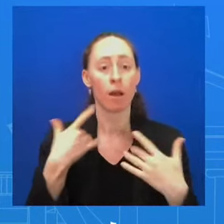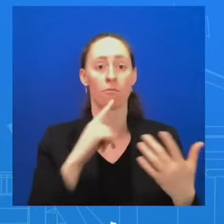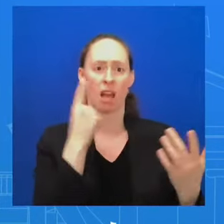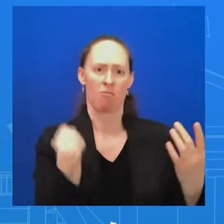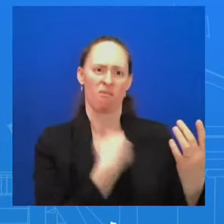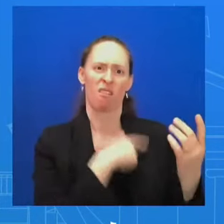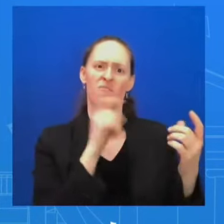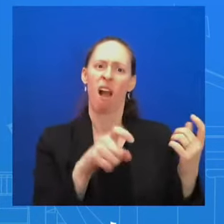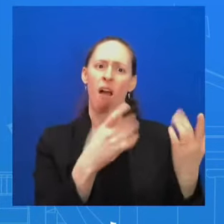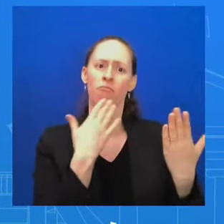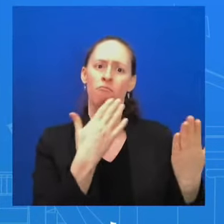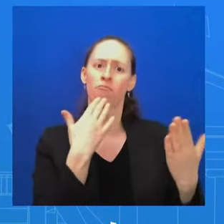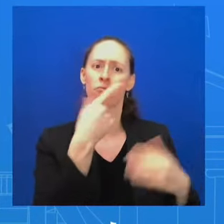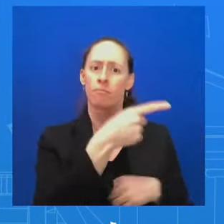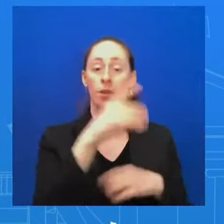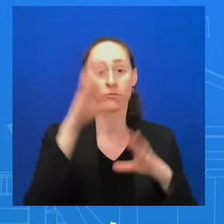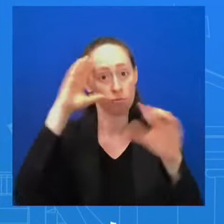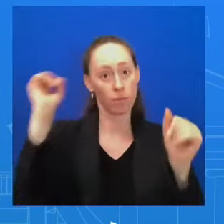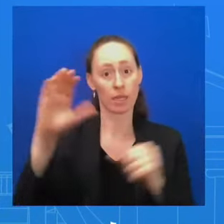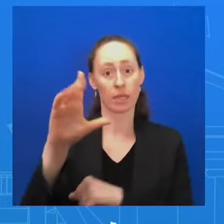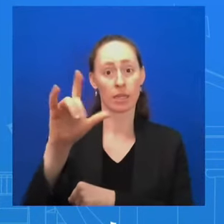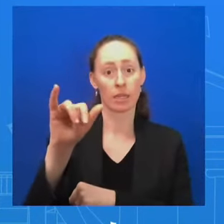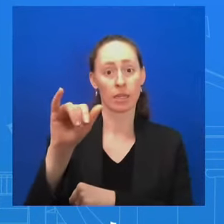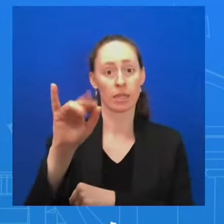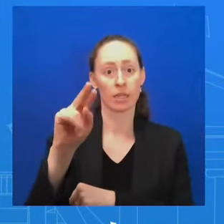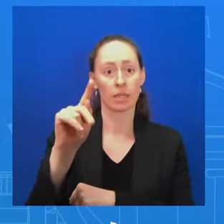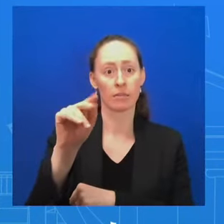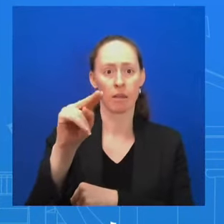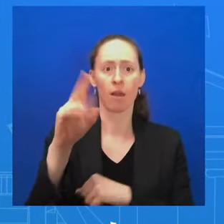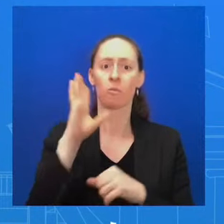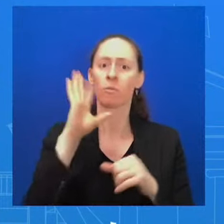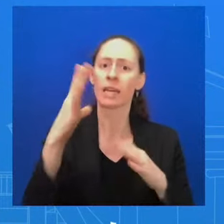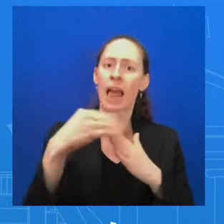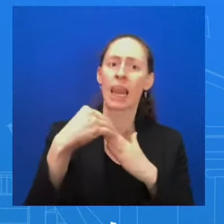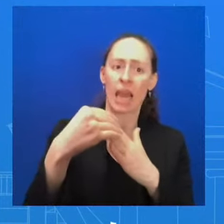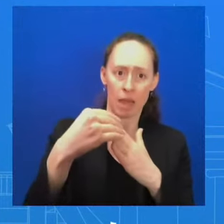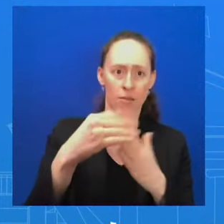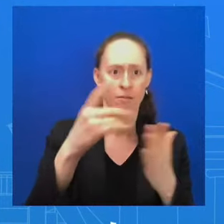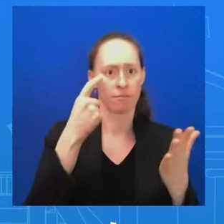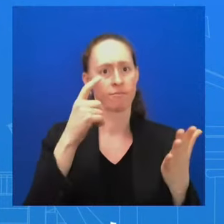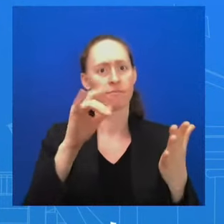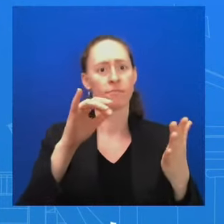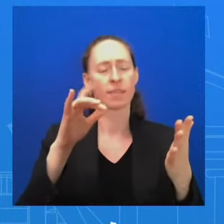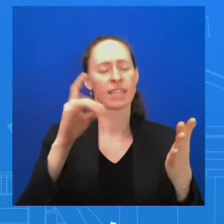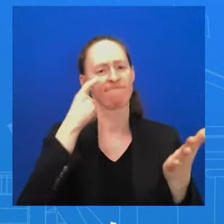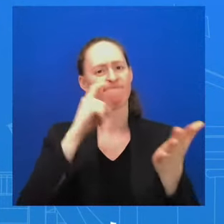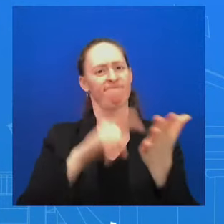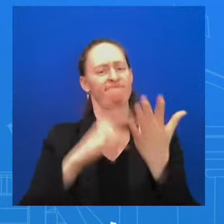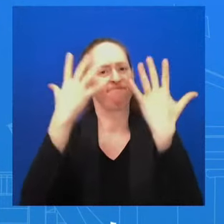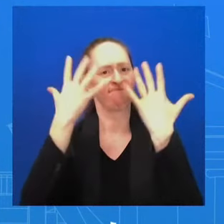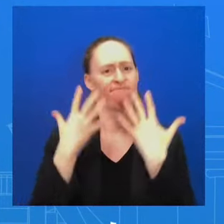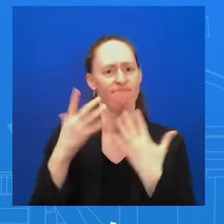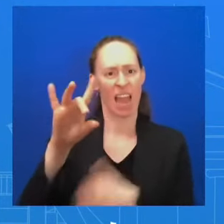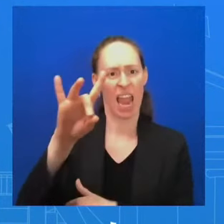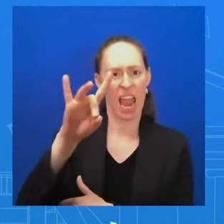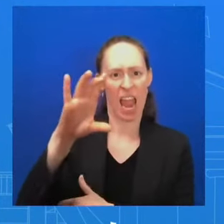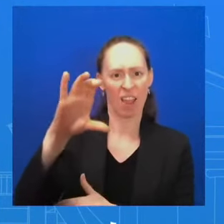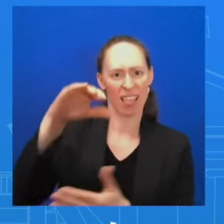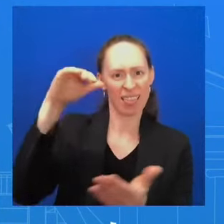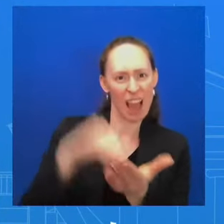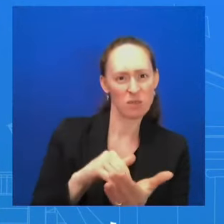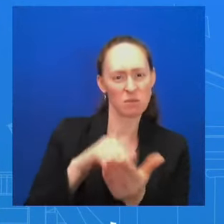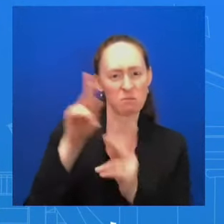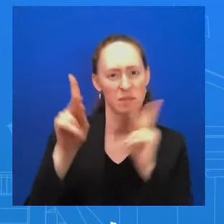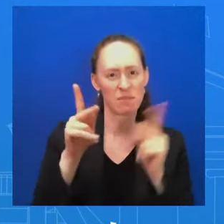800,000 people slaughtered in that conflict. And